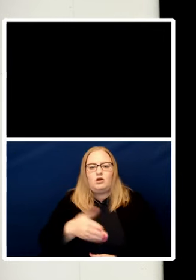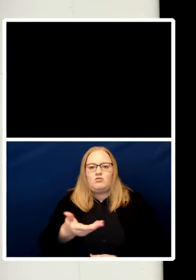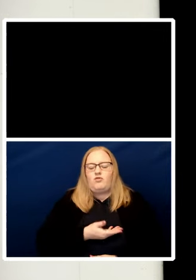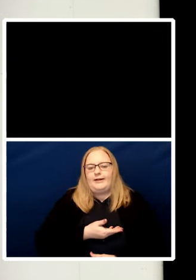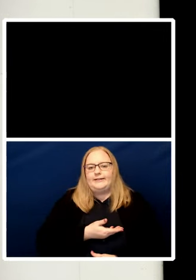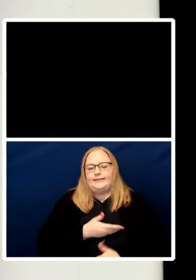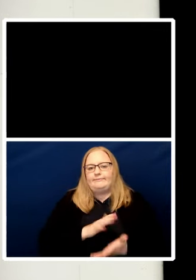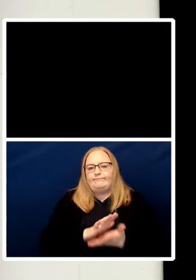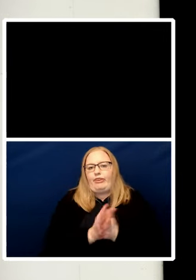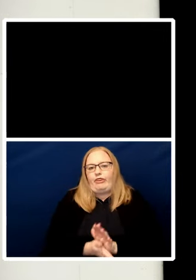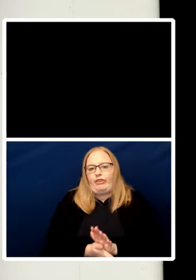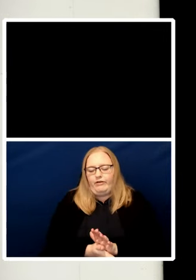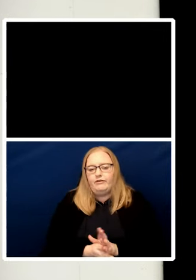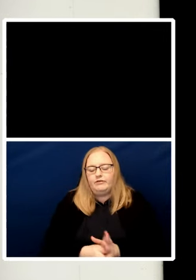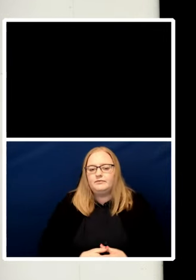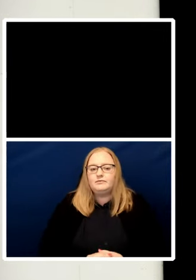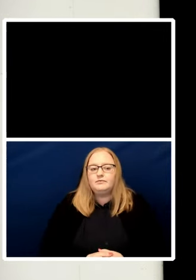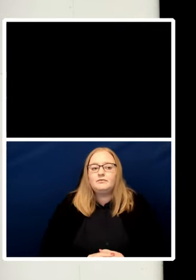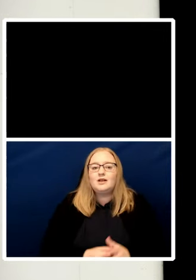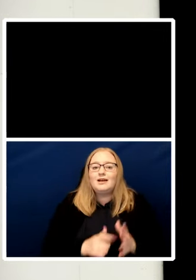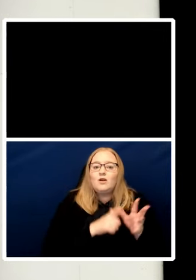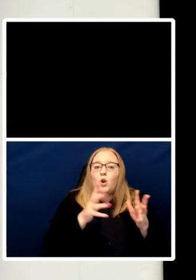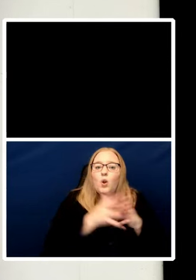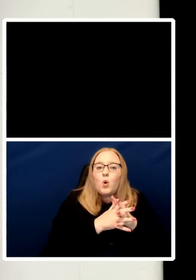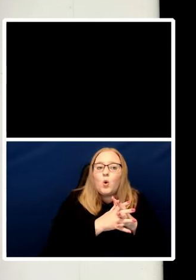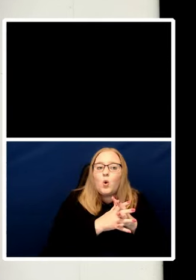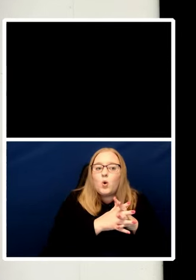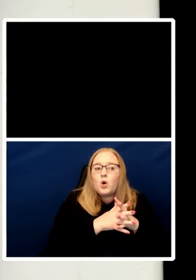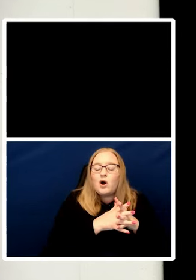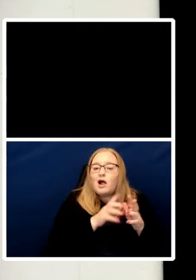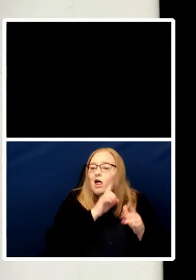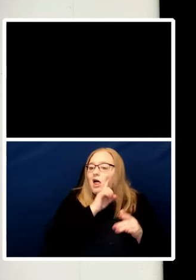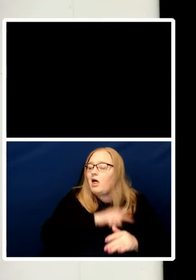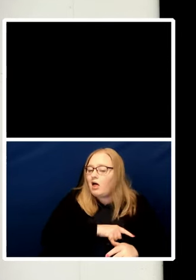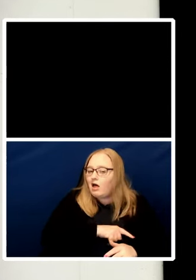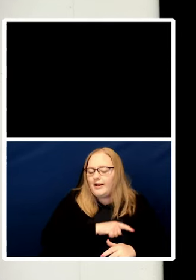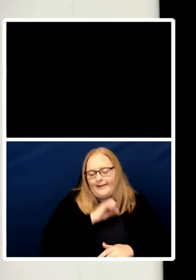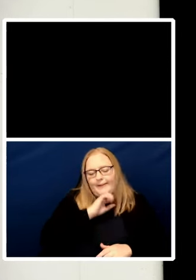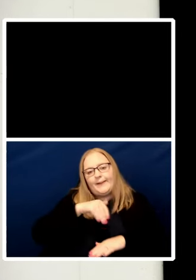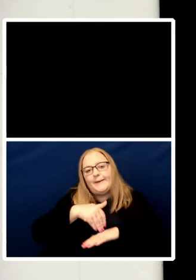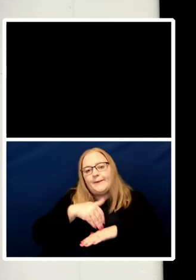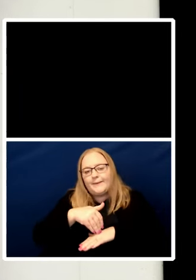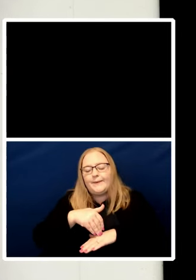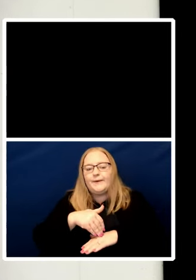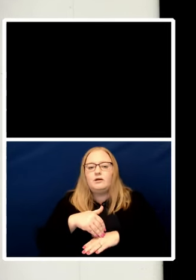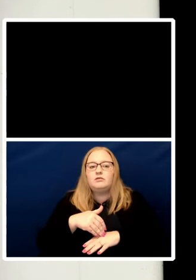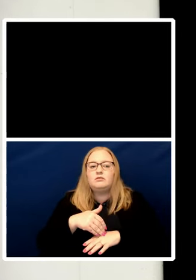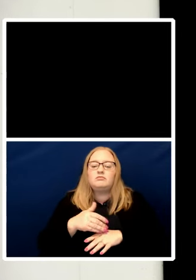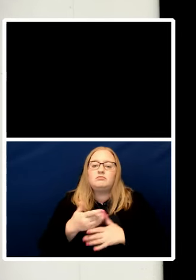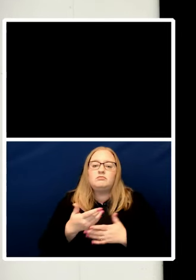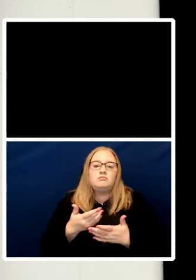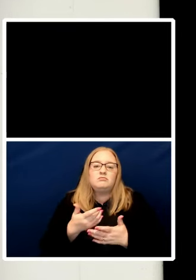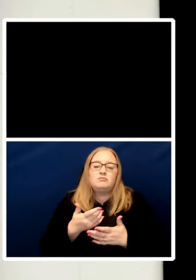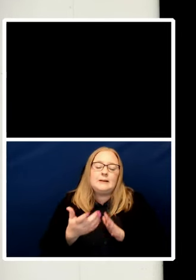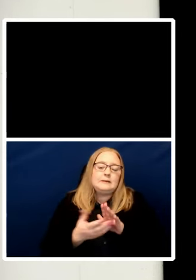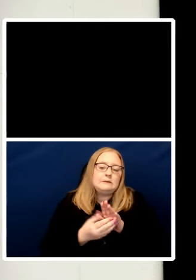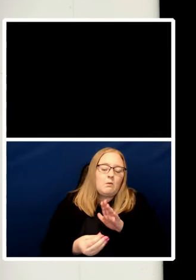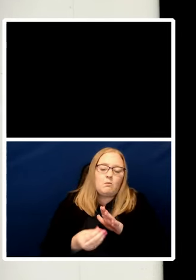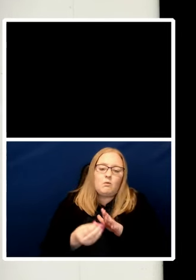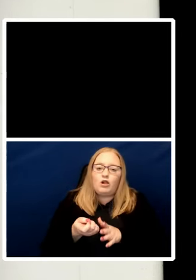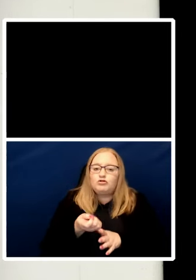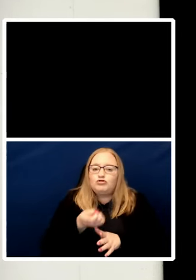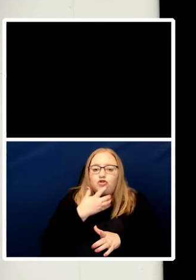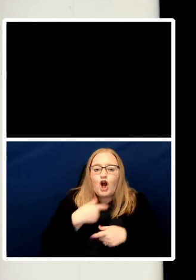of both civil and criminal legal consequences for those responsible, whether drug dealers, pornographers, social media